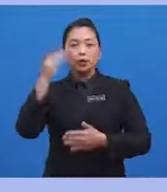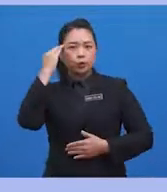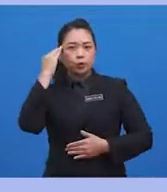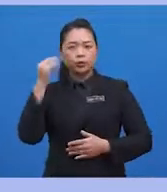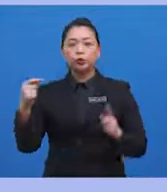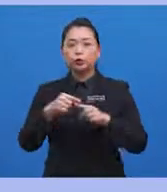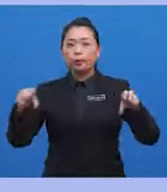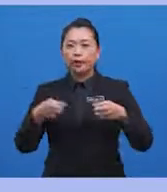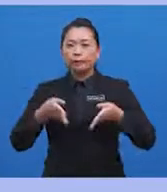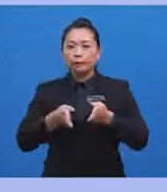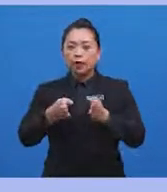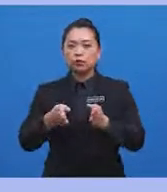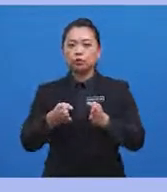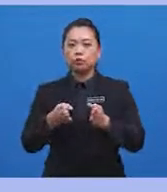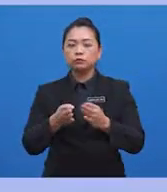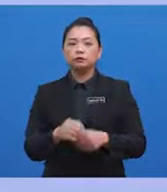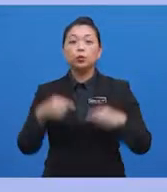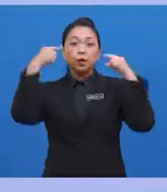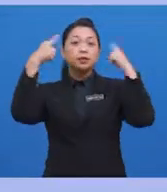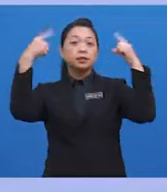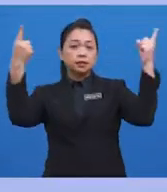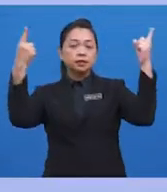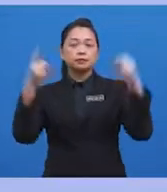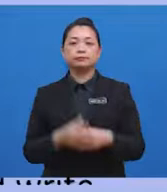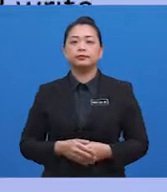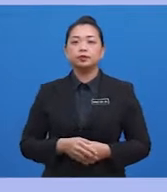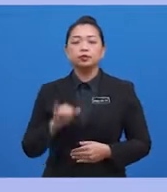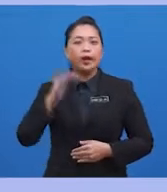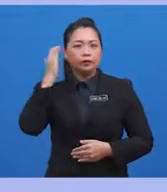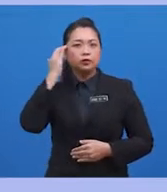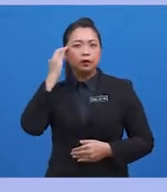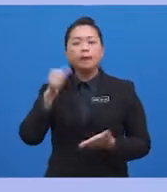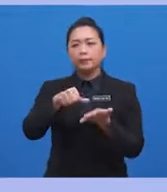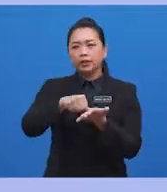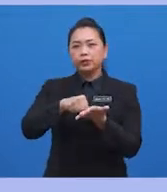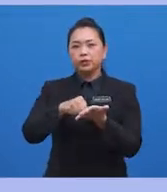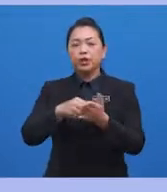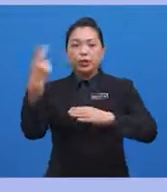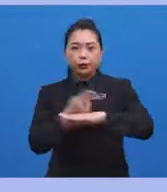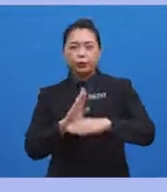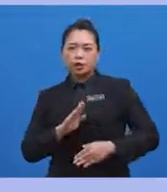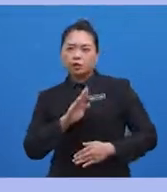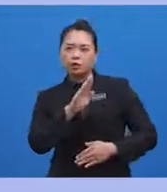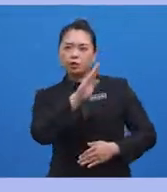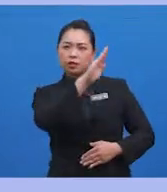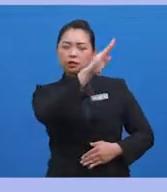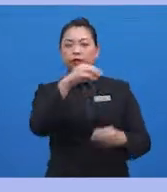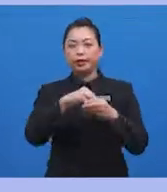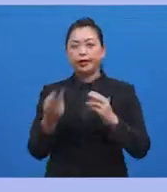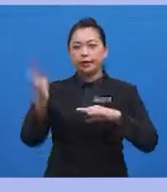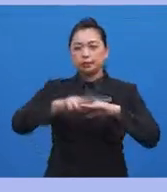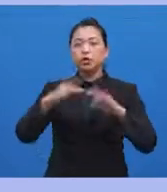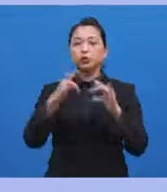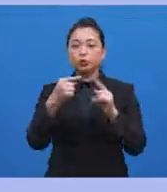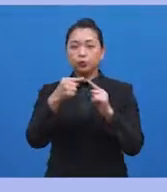path towards success a bit smoother. So I thought, my drug use escalated. In addition to